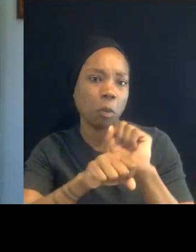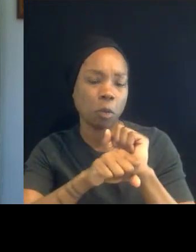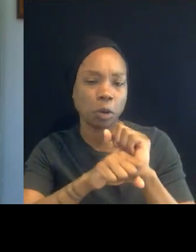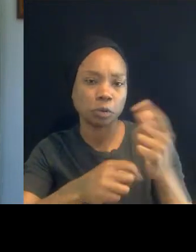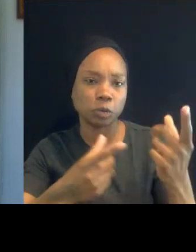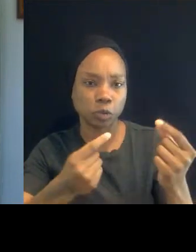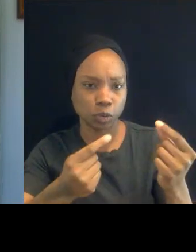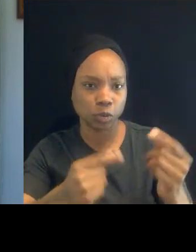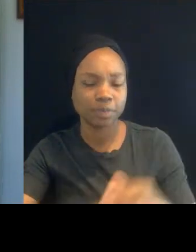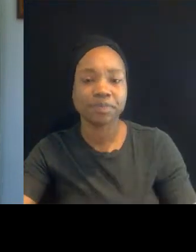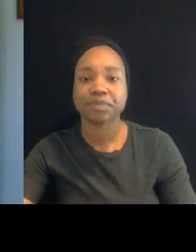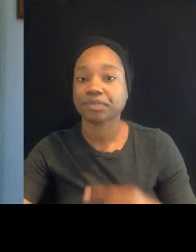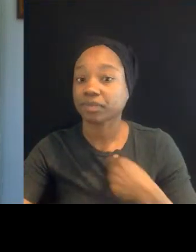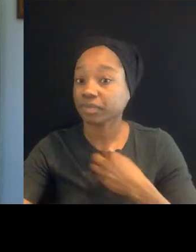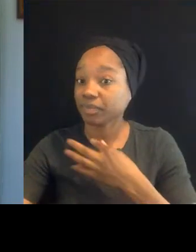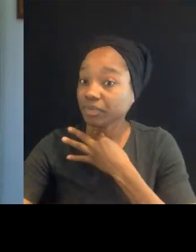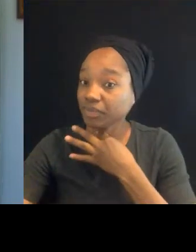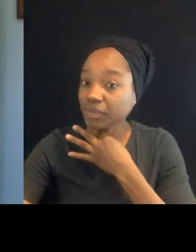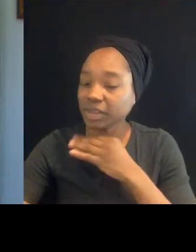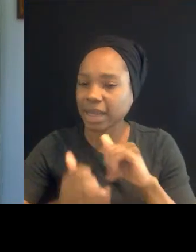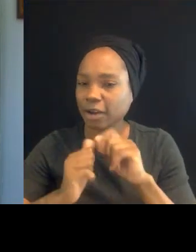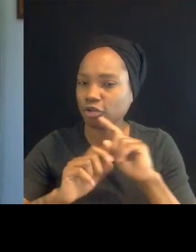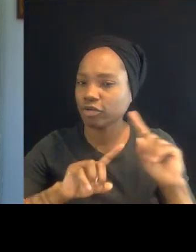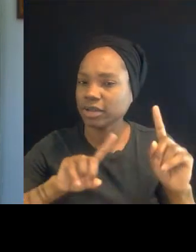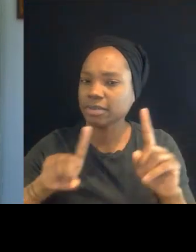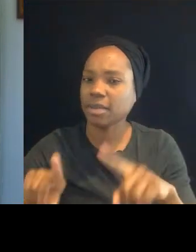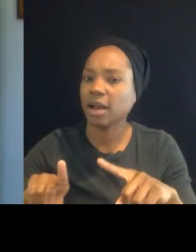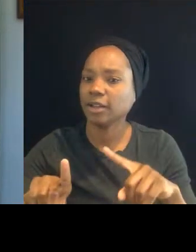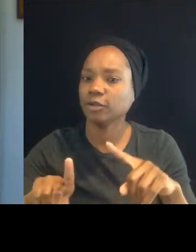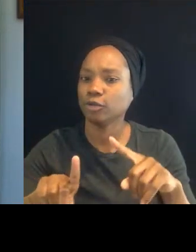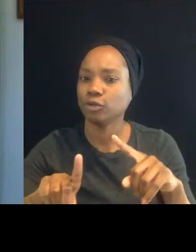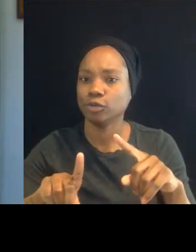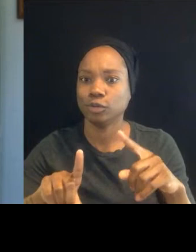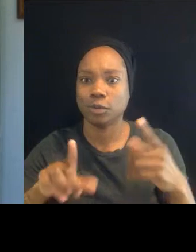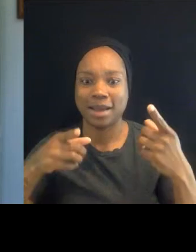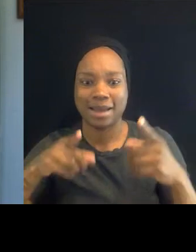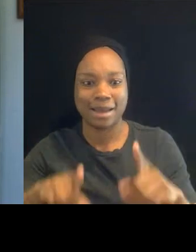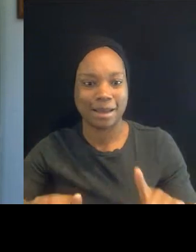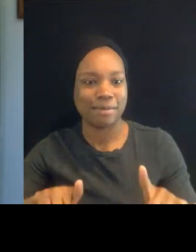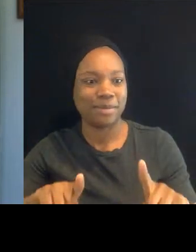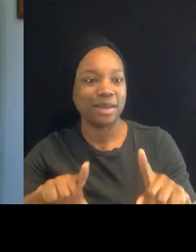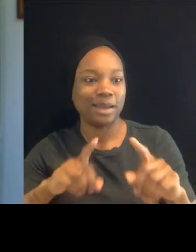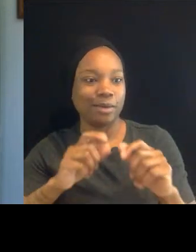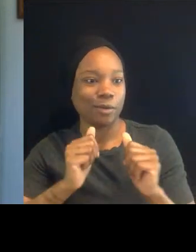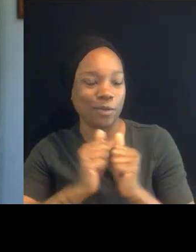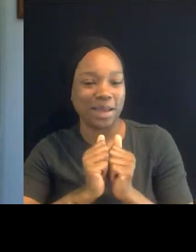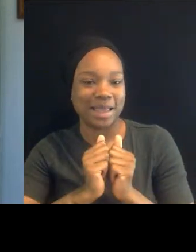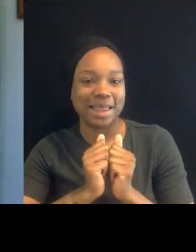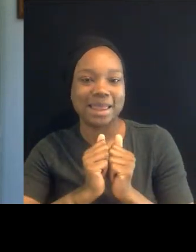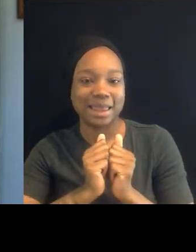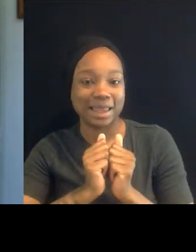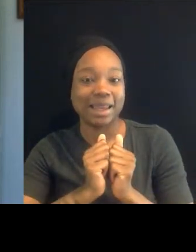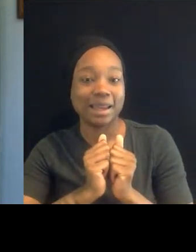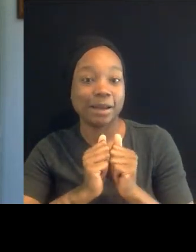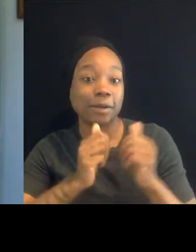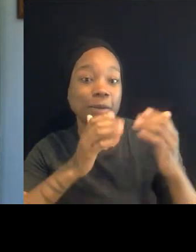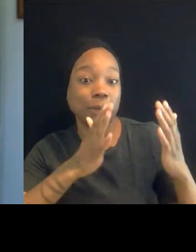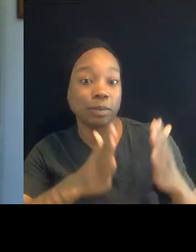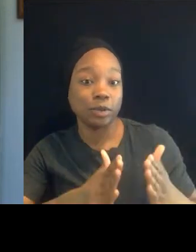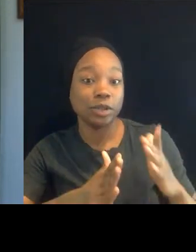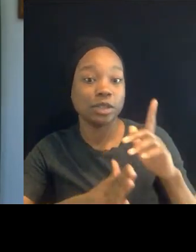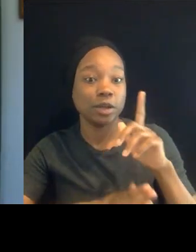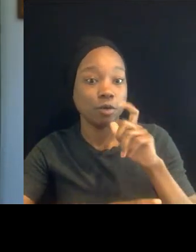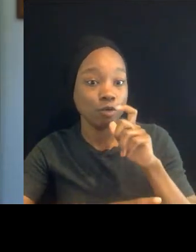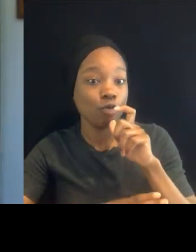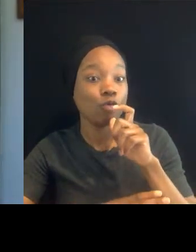if you stay with us for a minute, how do you respond to the reality of the conviction of the person who accomplished this act? And it doesn't,